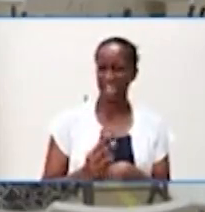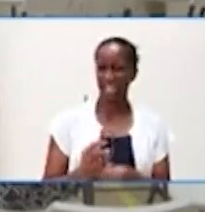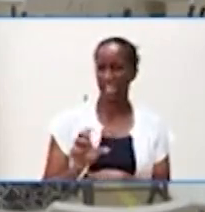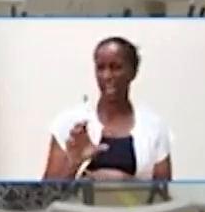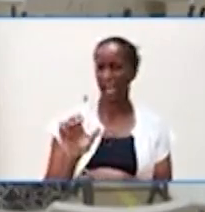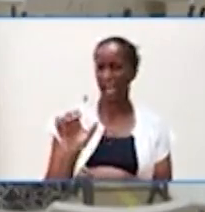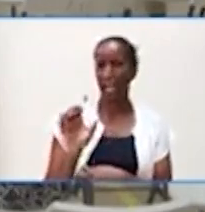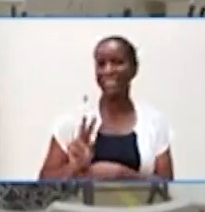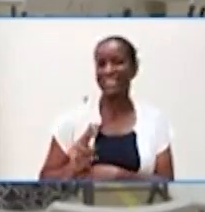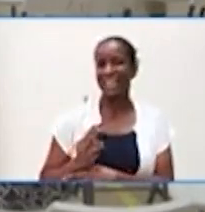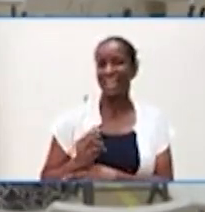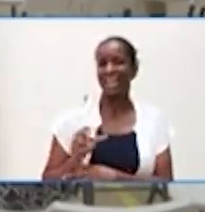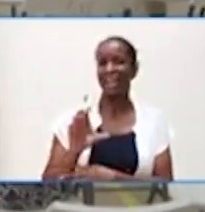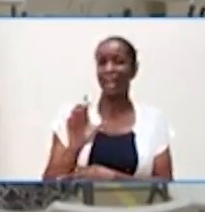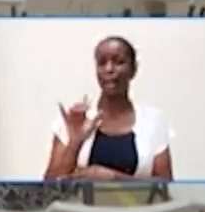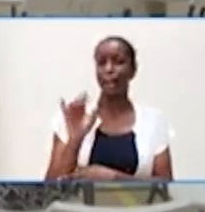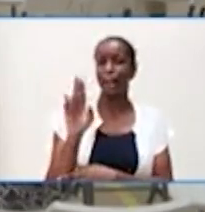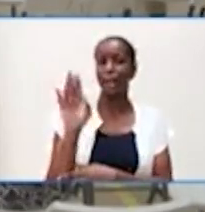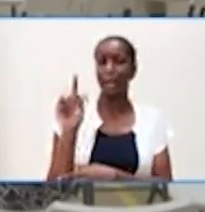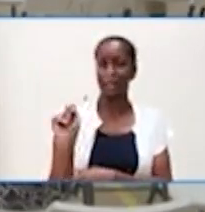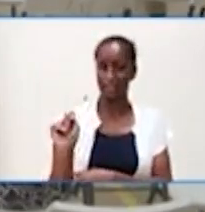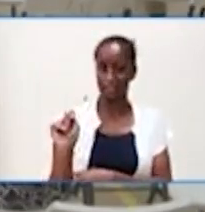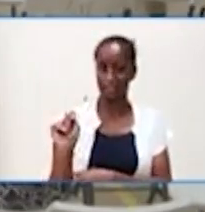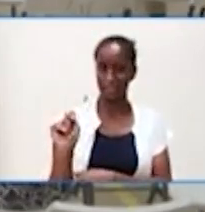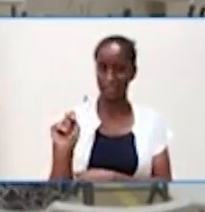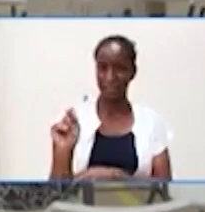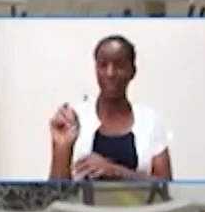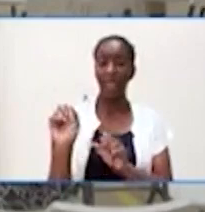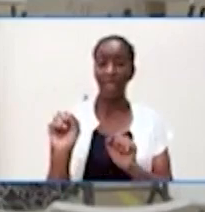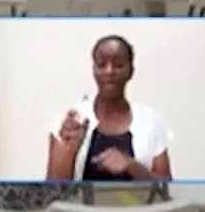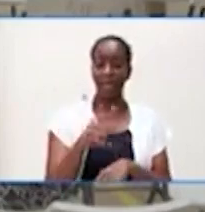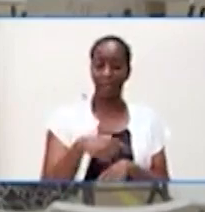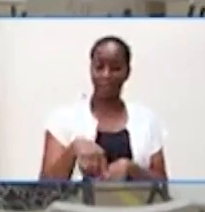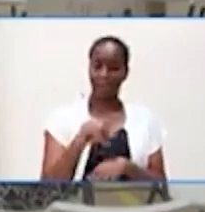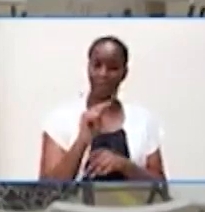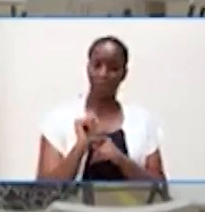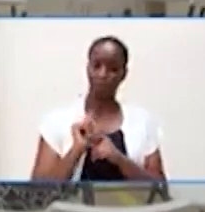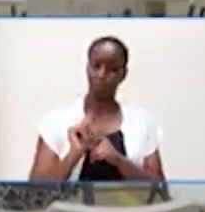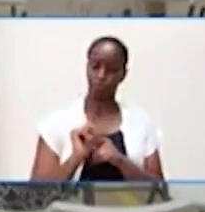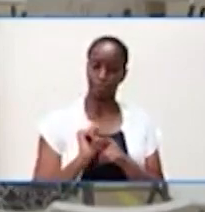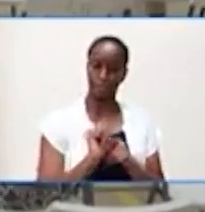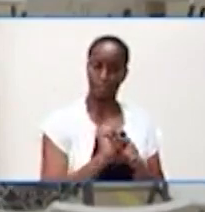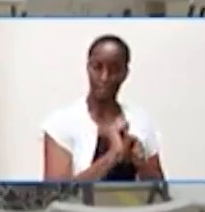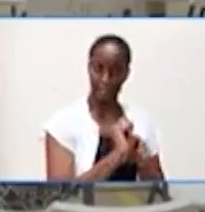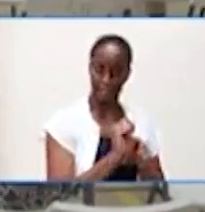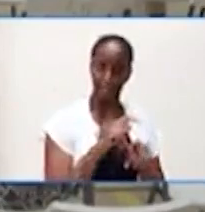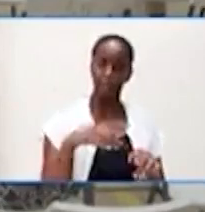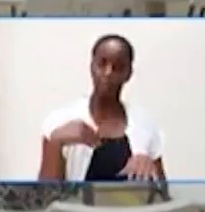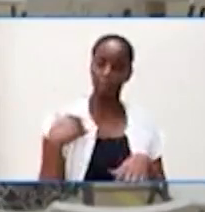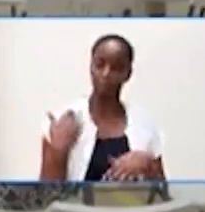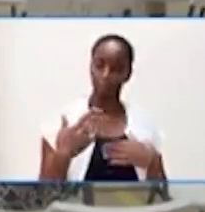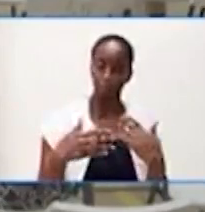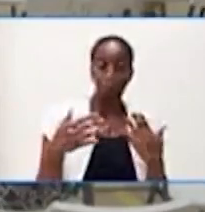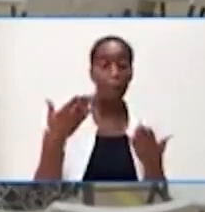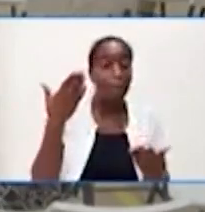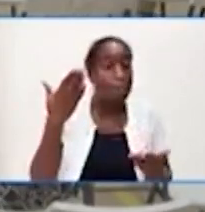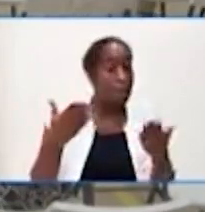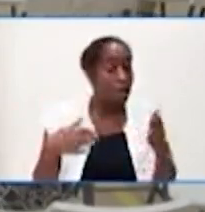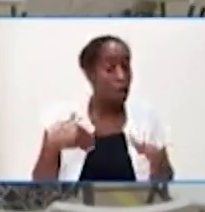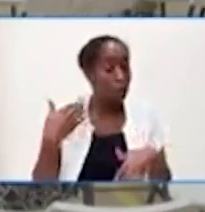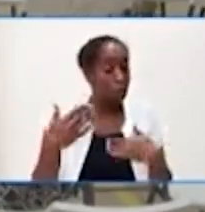training. So that if and when there's a transition, that the learning curve is reduced significantly.